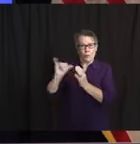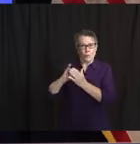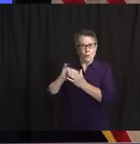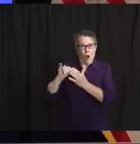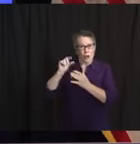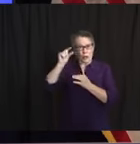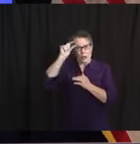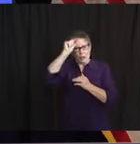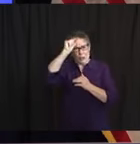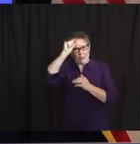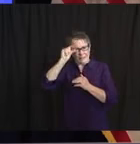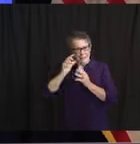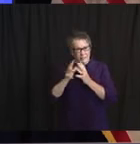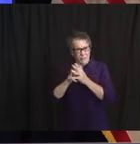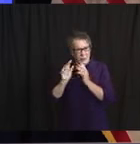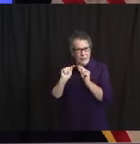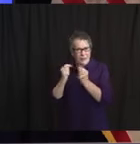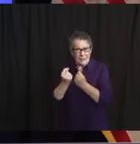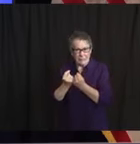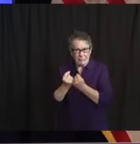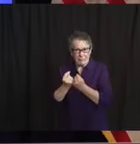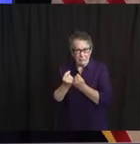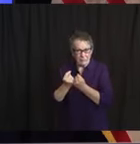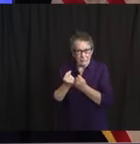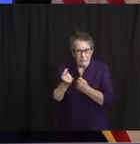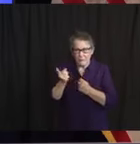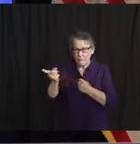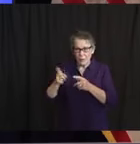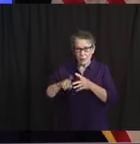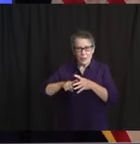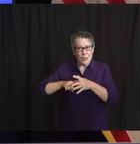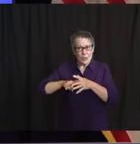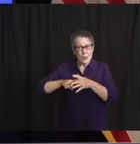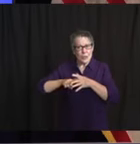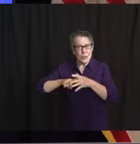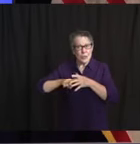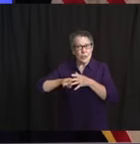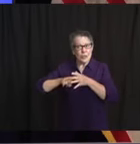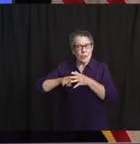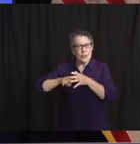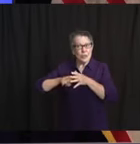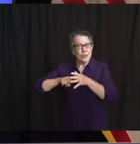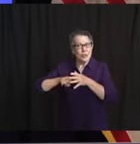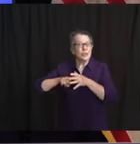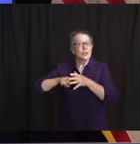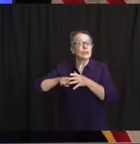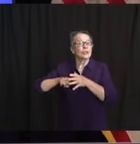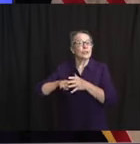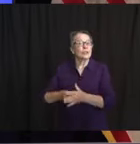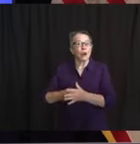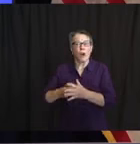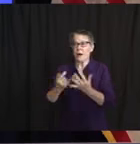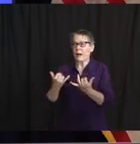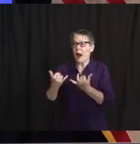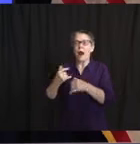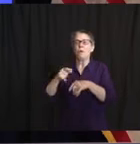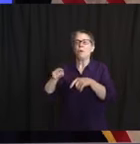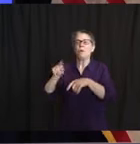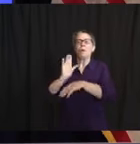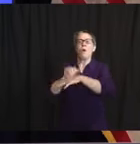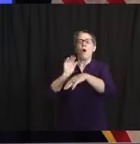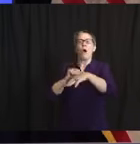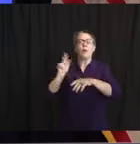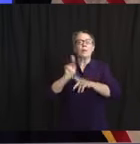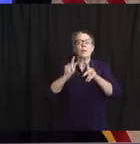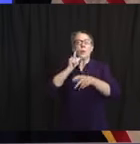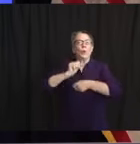the process of their front office folks getting back in. And where they can continue to work from home, it sounds like they'll continue to